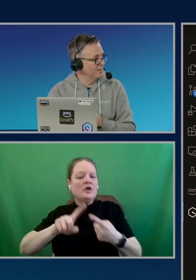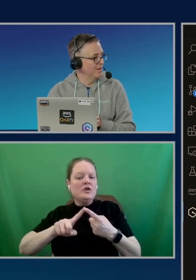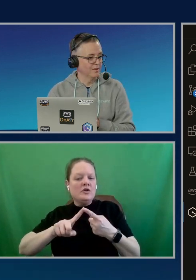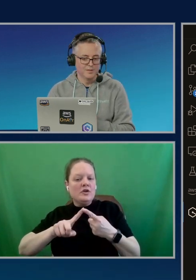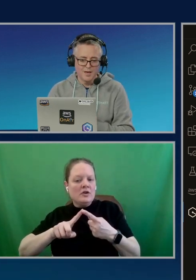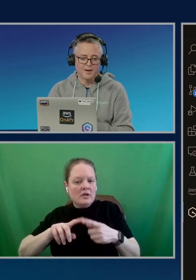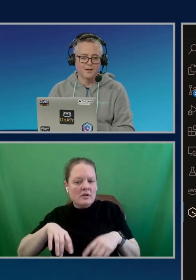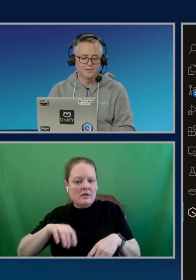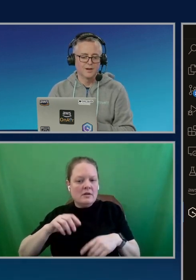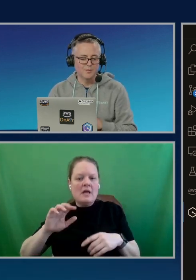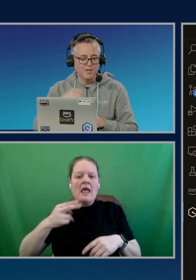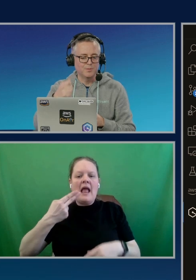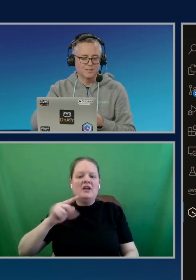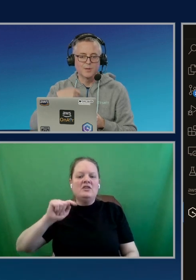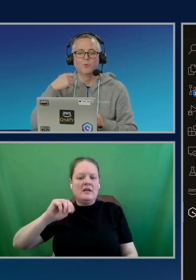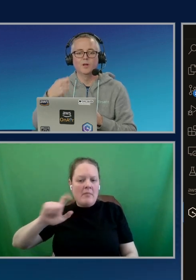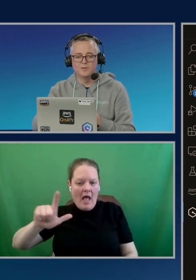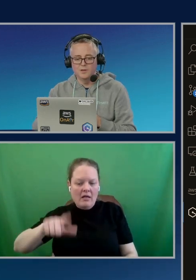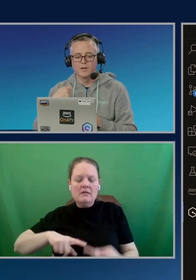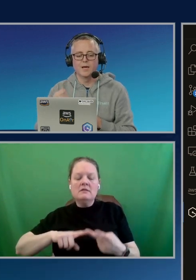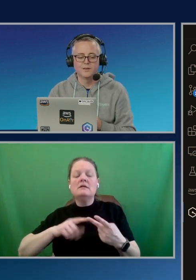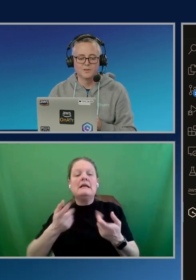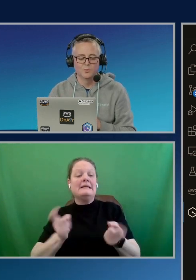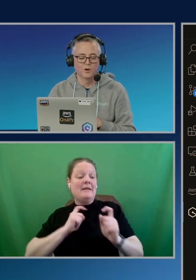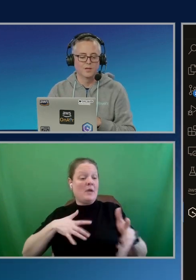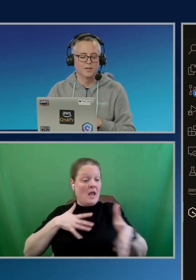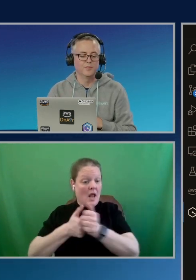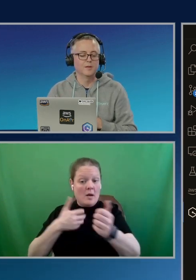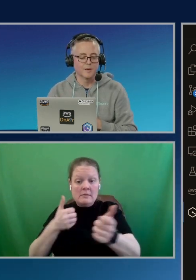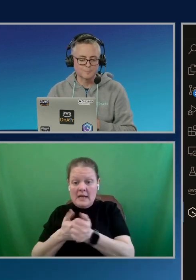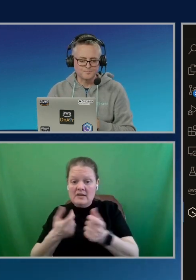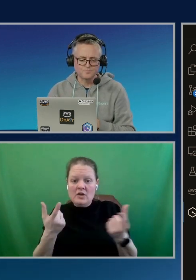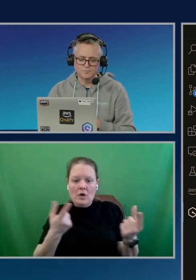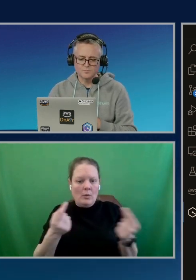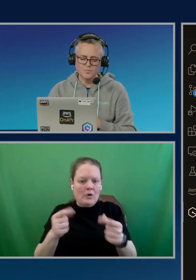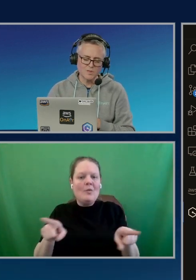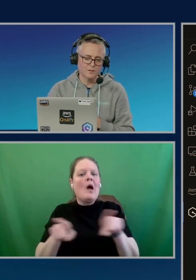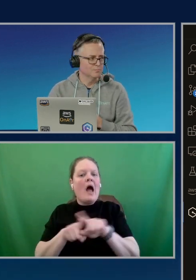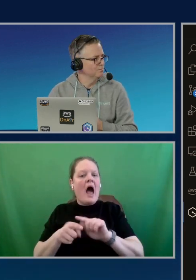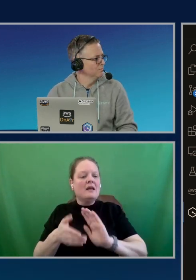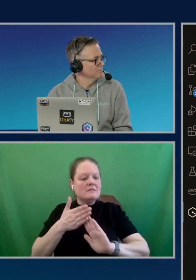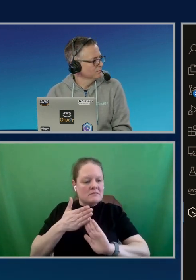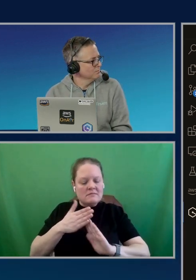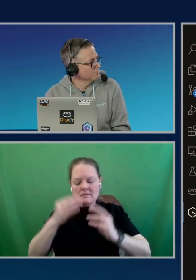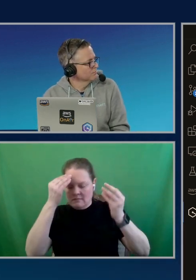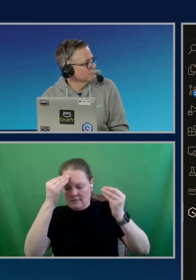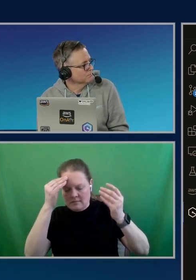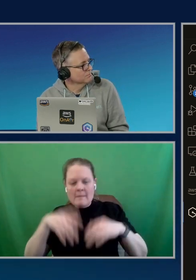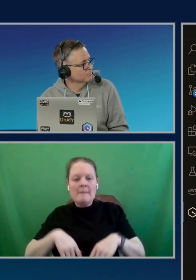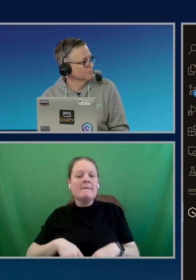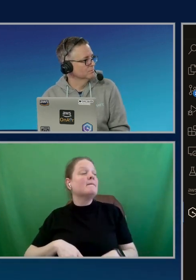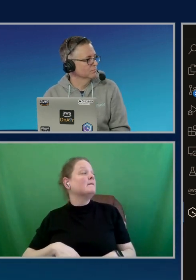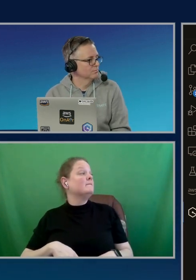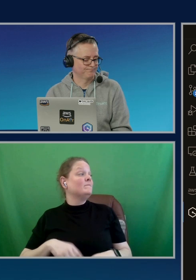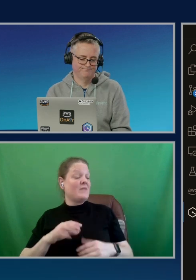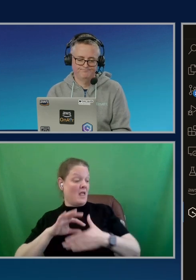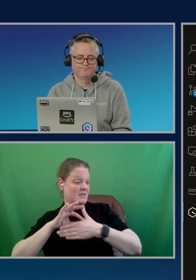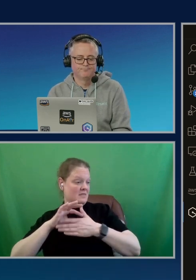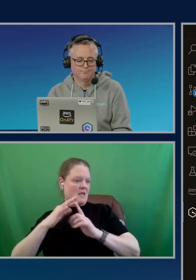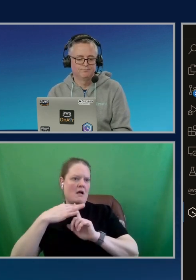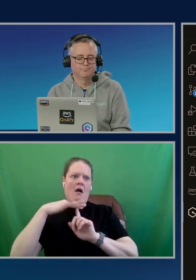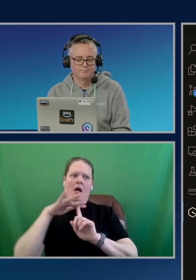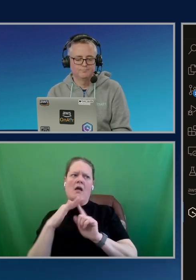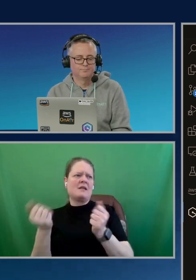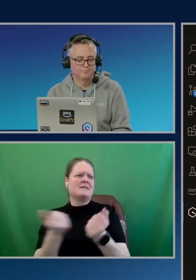into the HTML. Yeah. And it's kind of giving me updates about what it's doing as it's working and thinking. I think that's huge. I mean, context is everything when